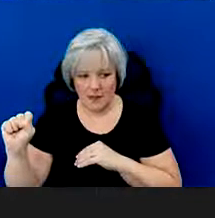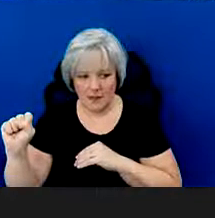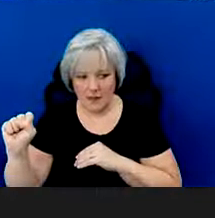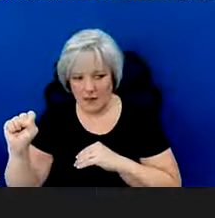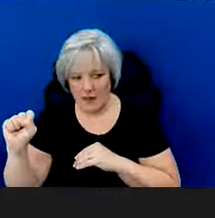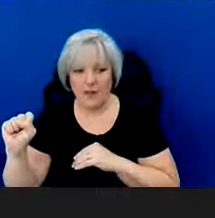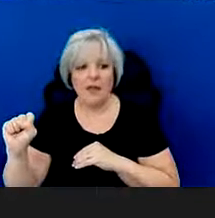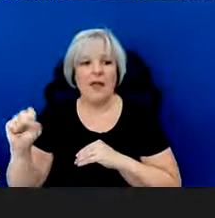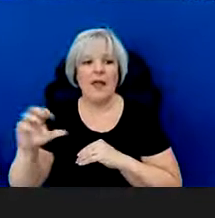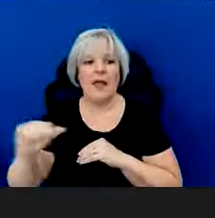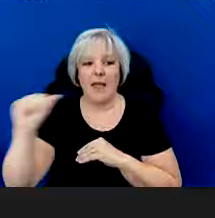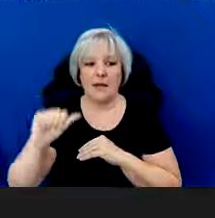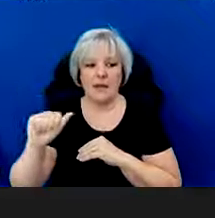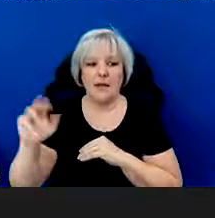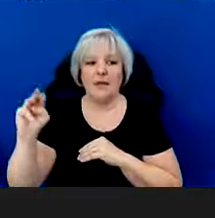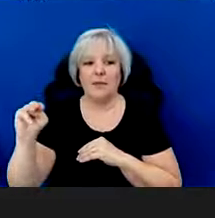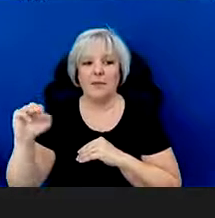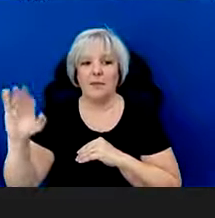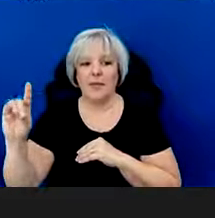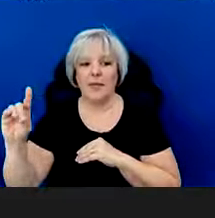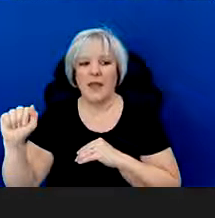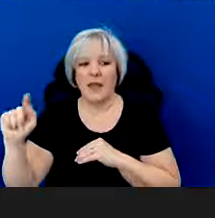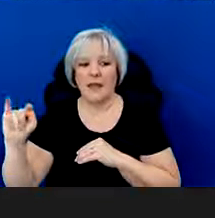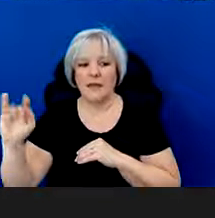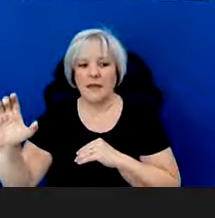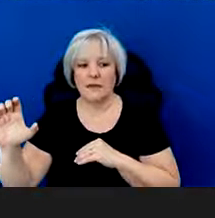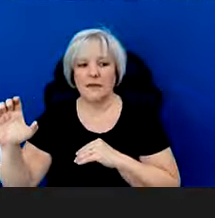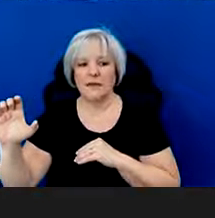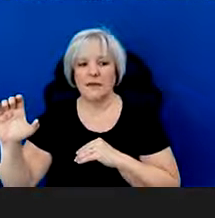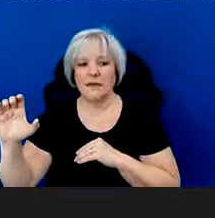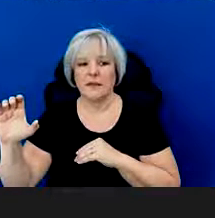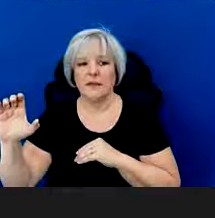SLEWITUS, at knitatlanticarts.org.